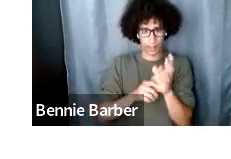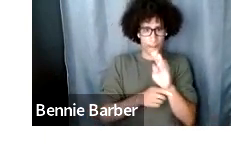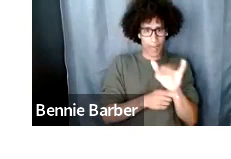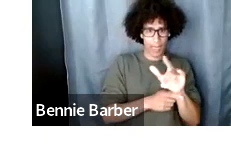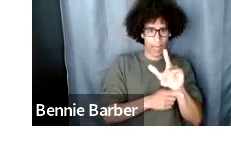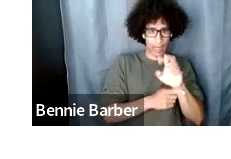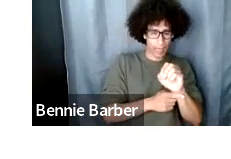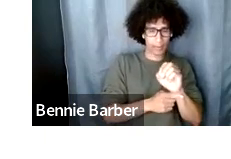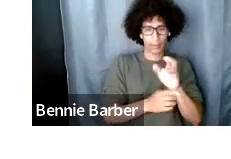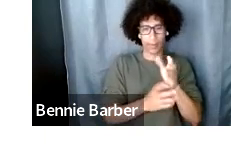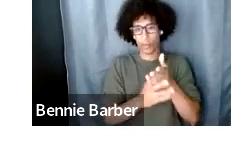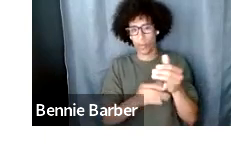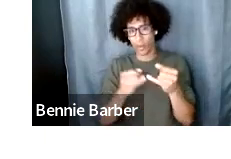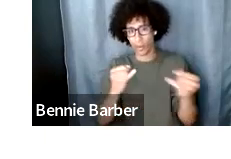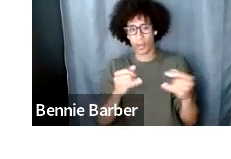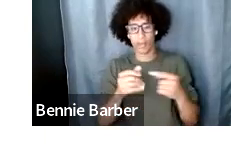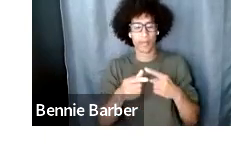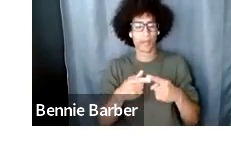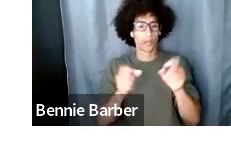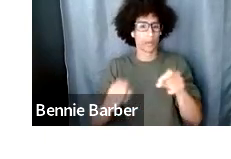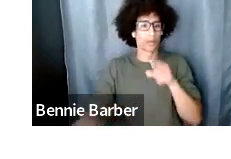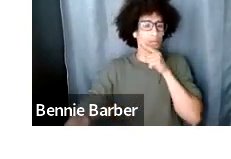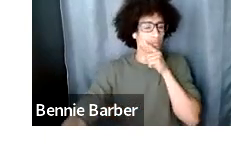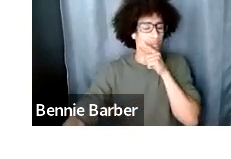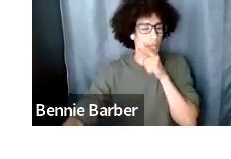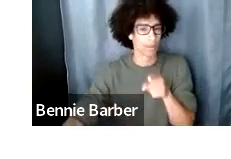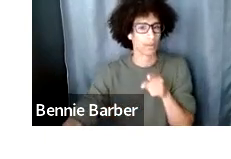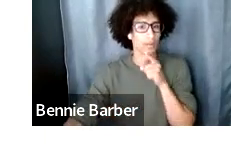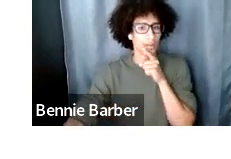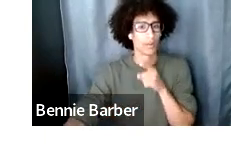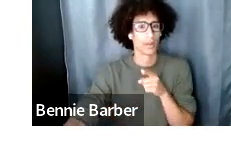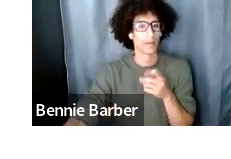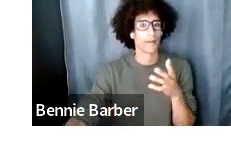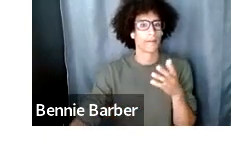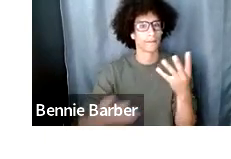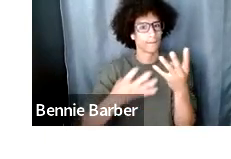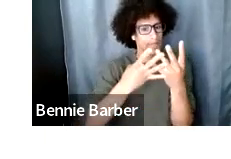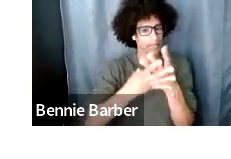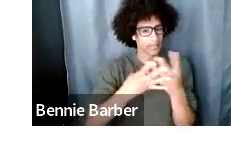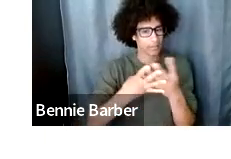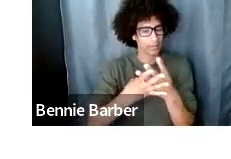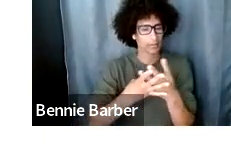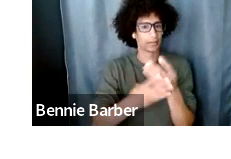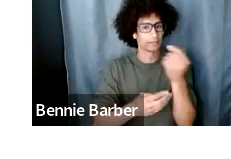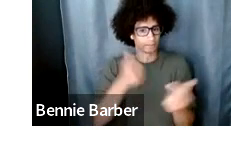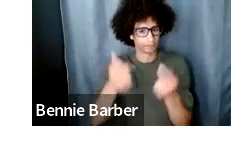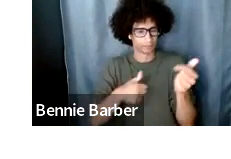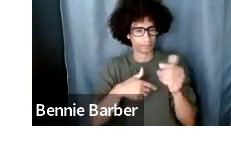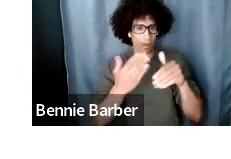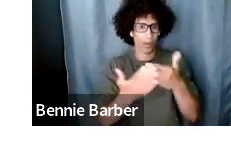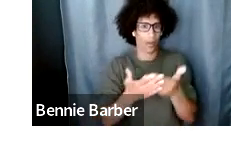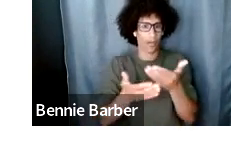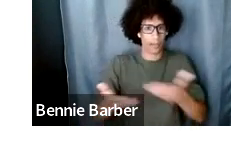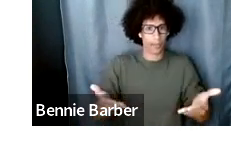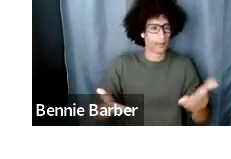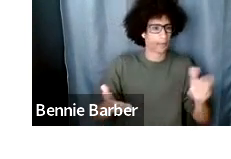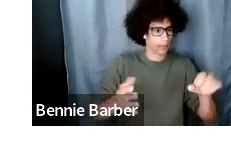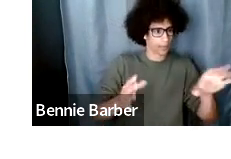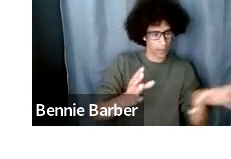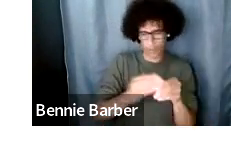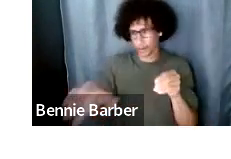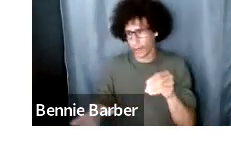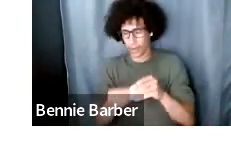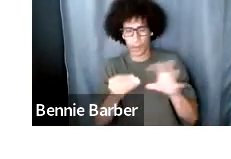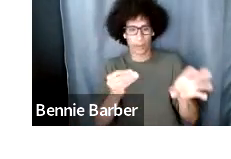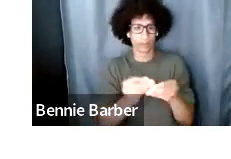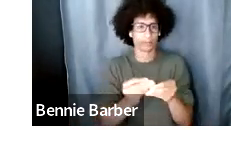through line then you can really filter all of the content and all the things you want to come you know